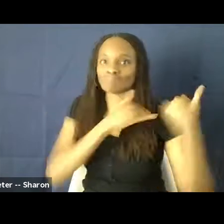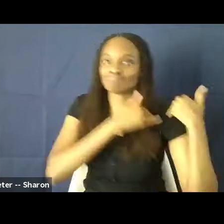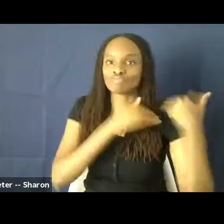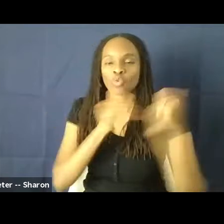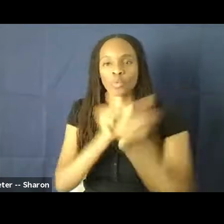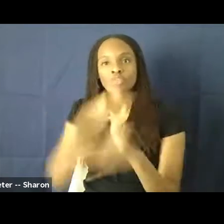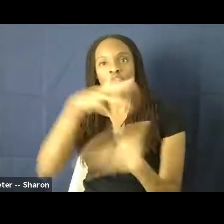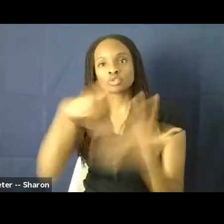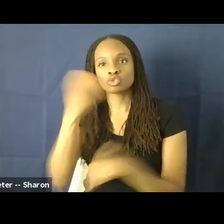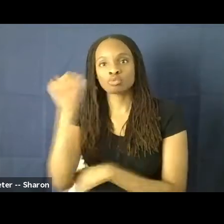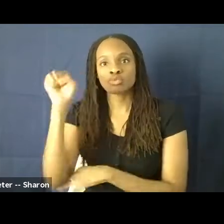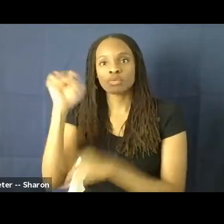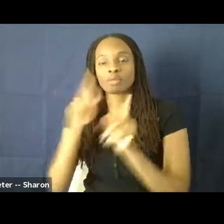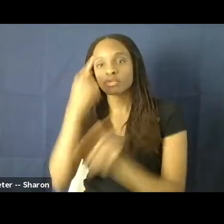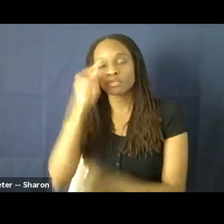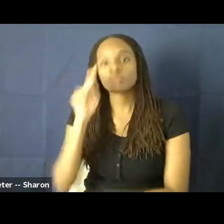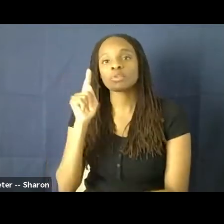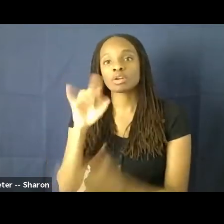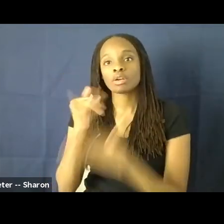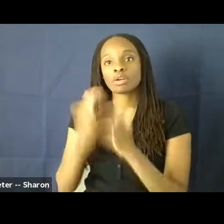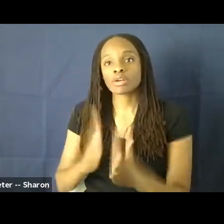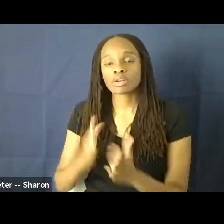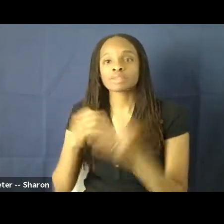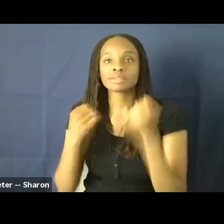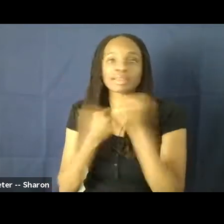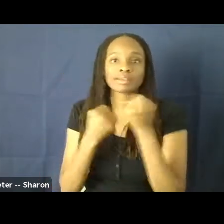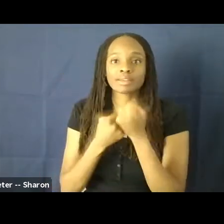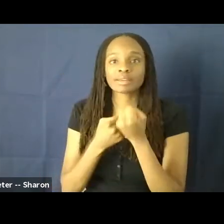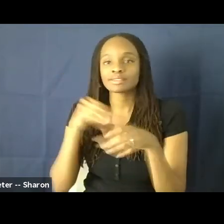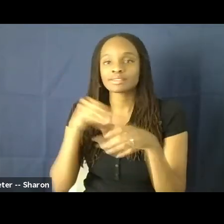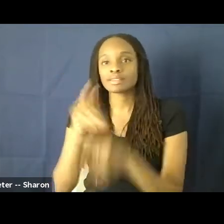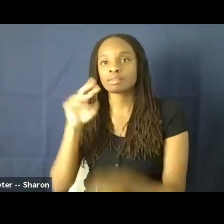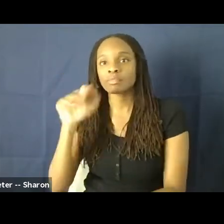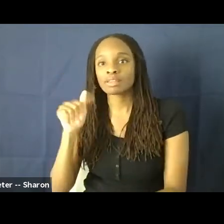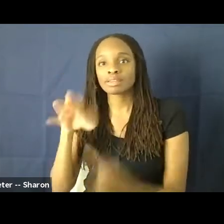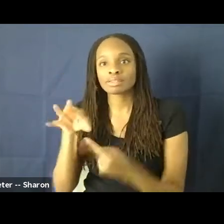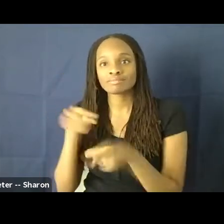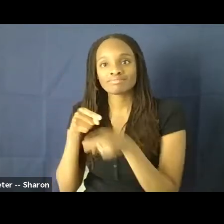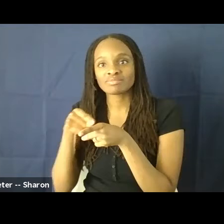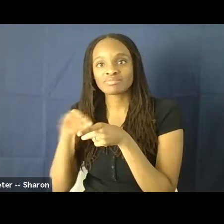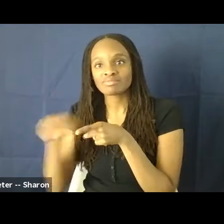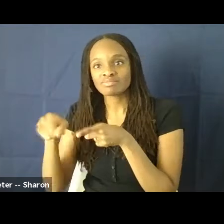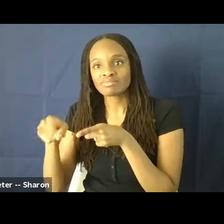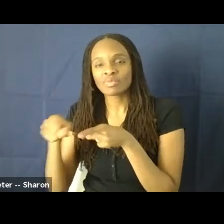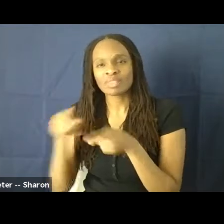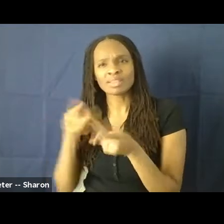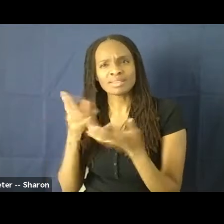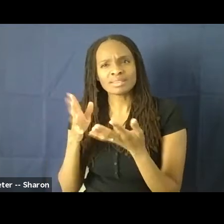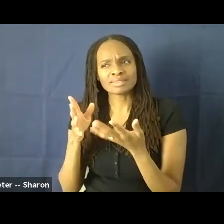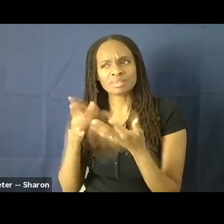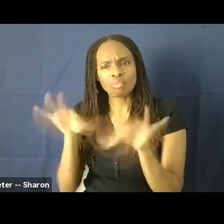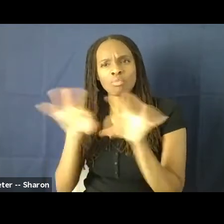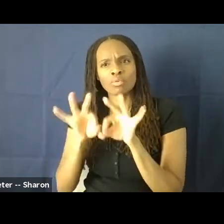But for artists and allies and media specialty, I think it's important to acknowledge our special role.